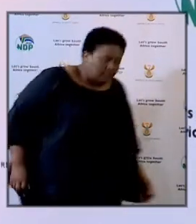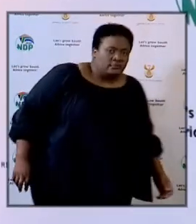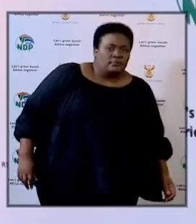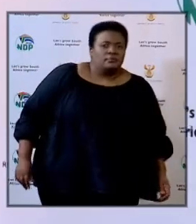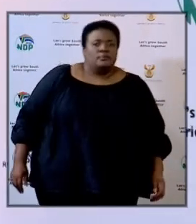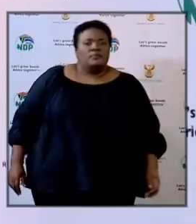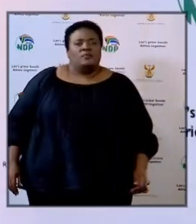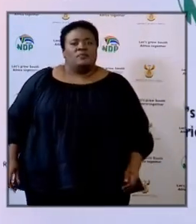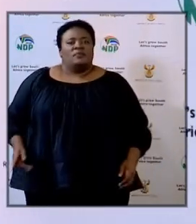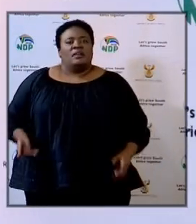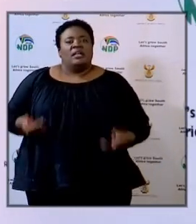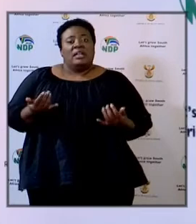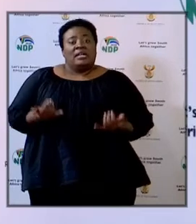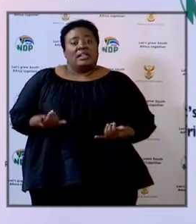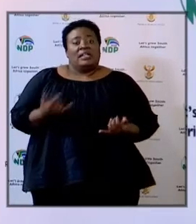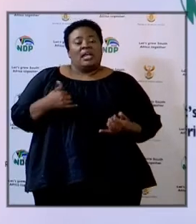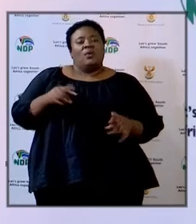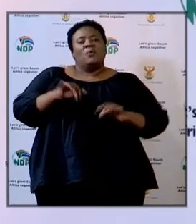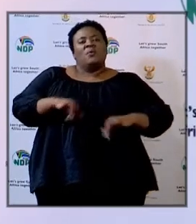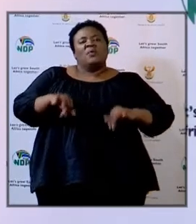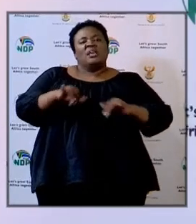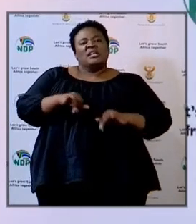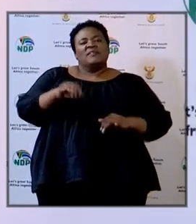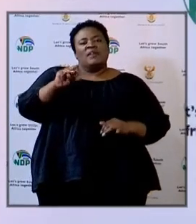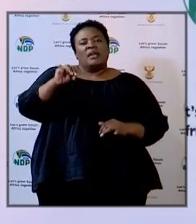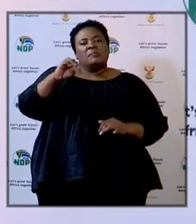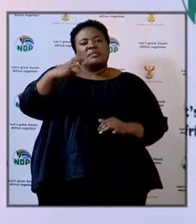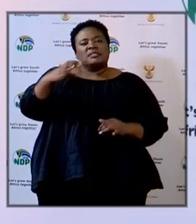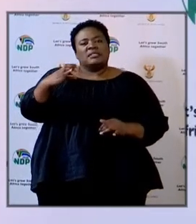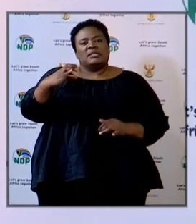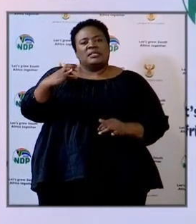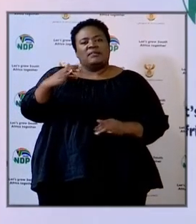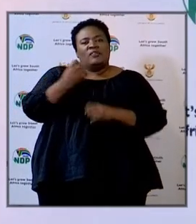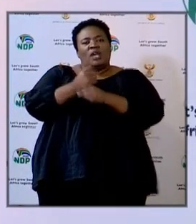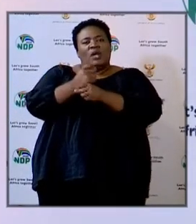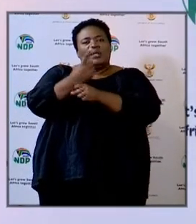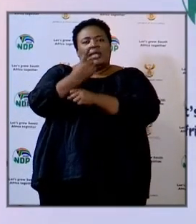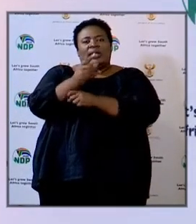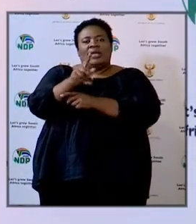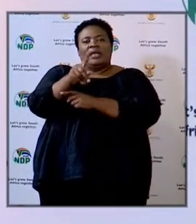in Houteng Mr. Panza to see if you can go ahead sir